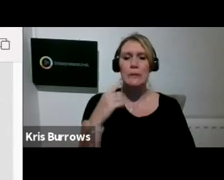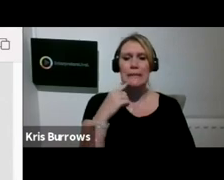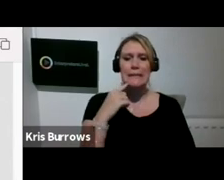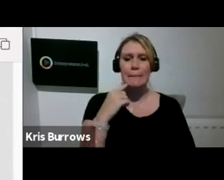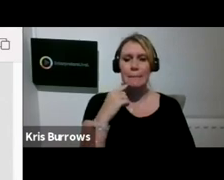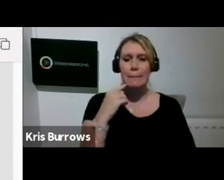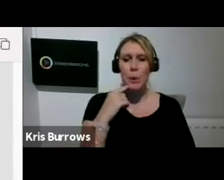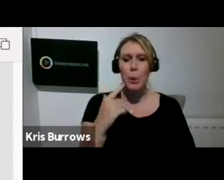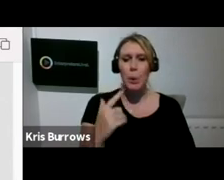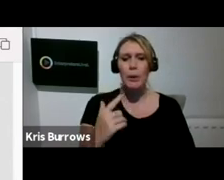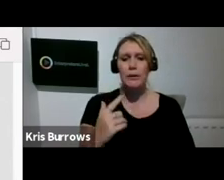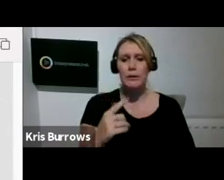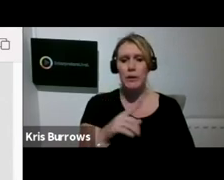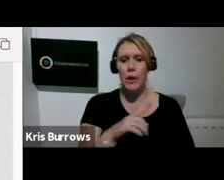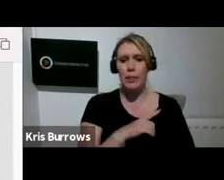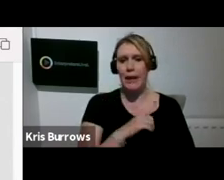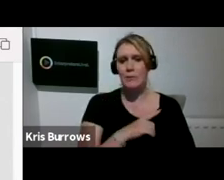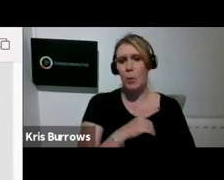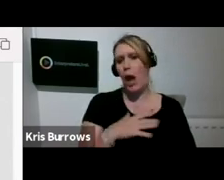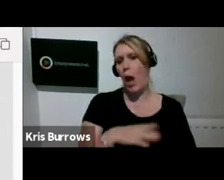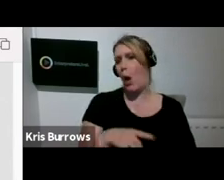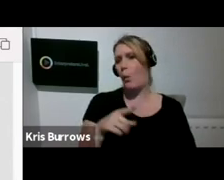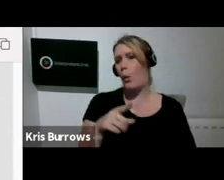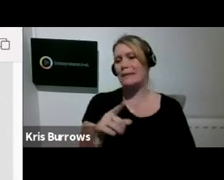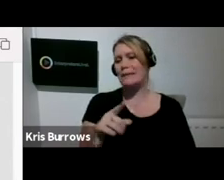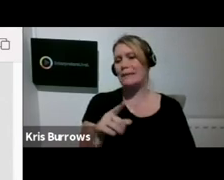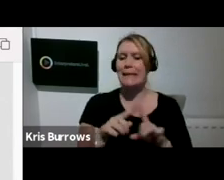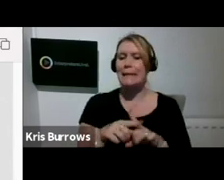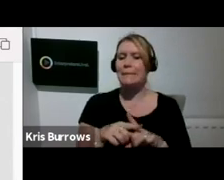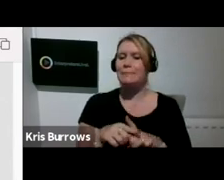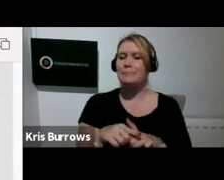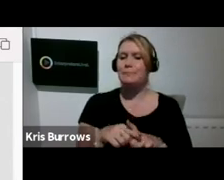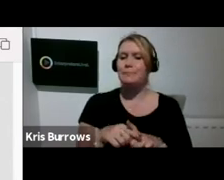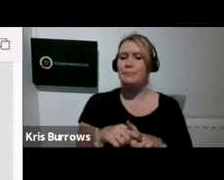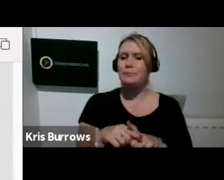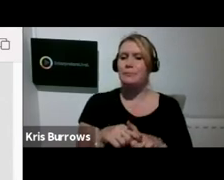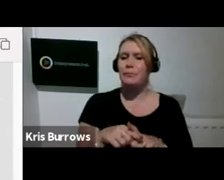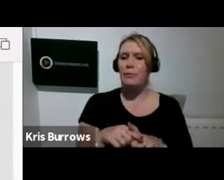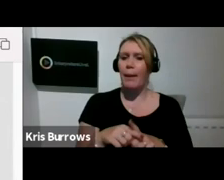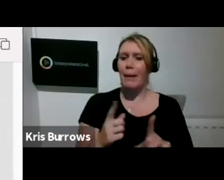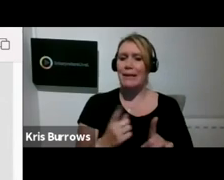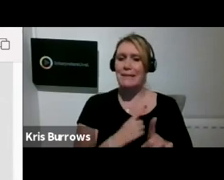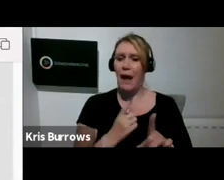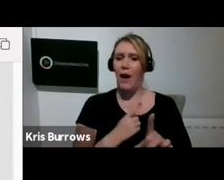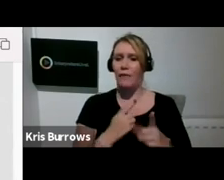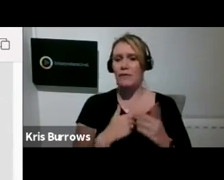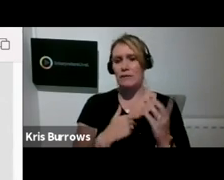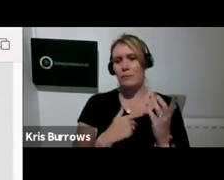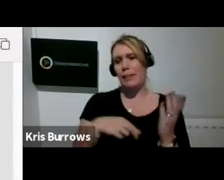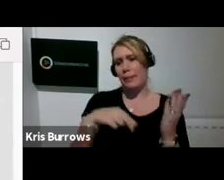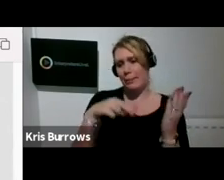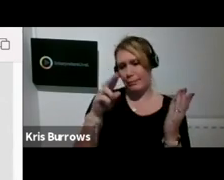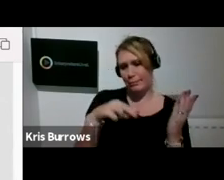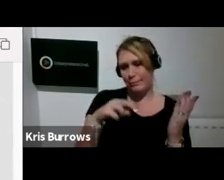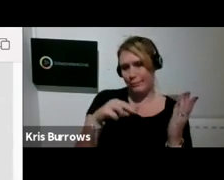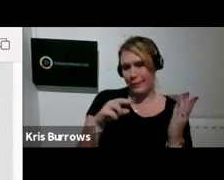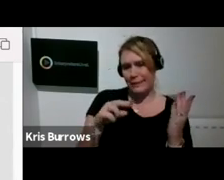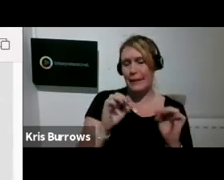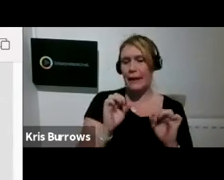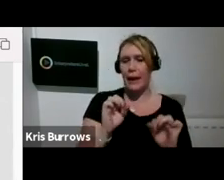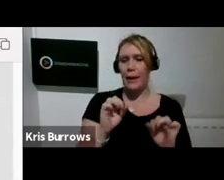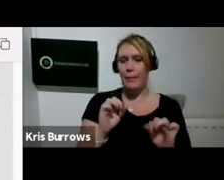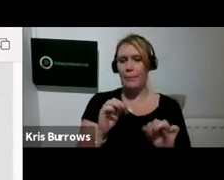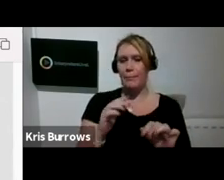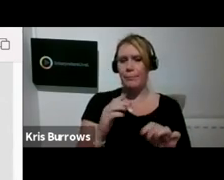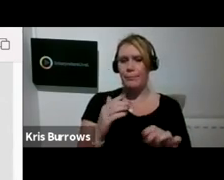could be the other half, I could be the cubist person in the painting. And he did a painting called Woman